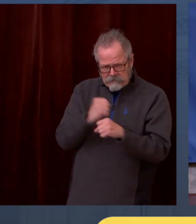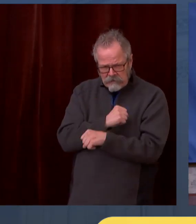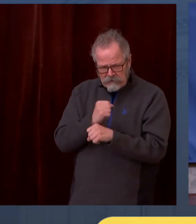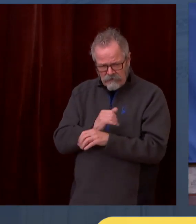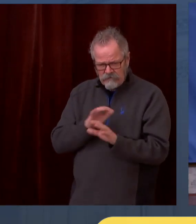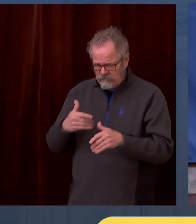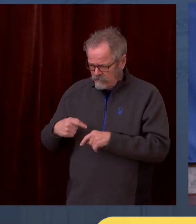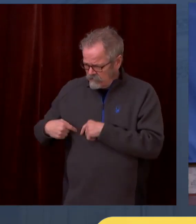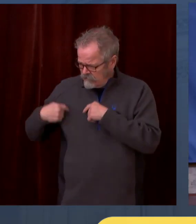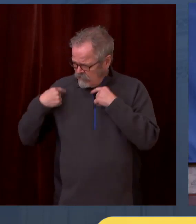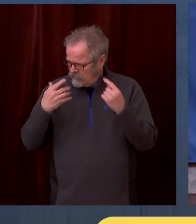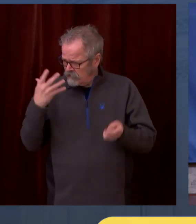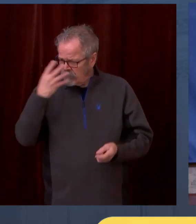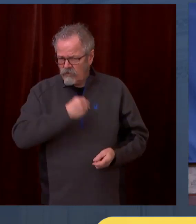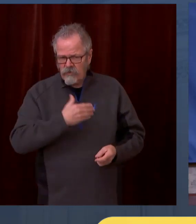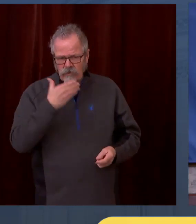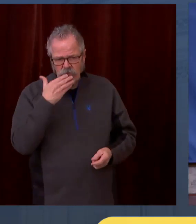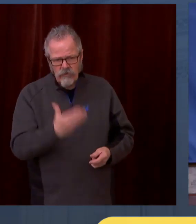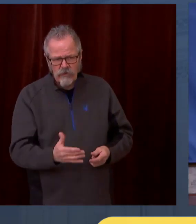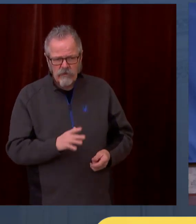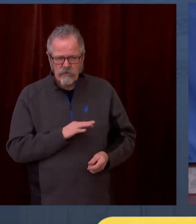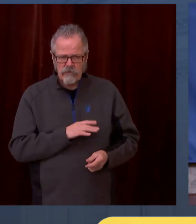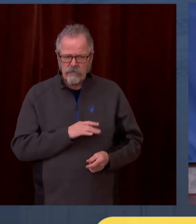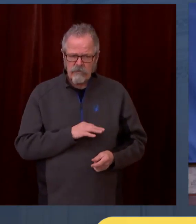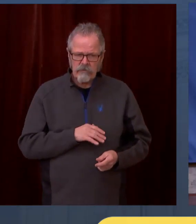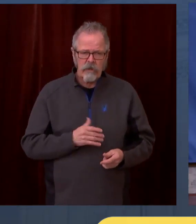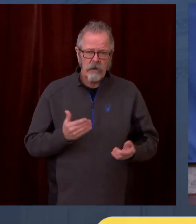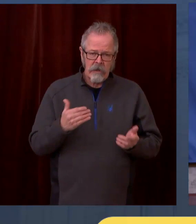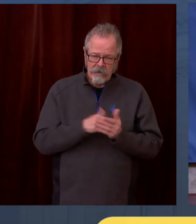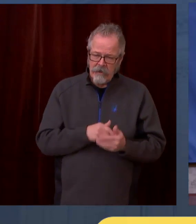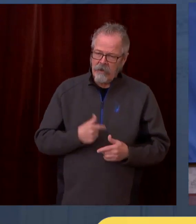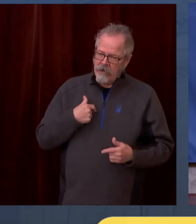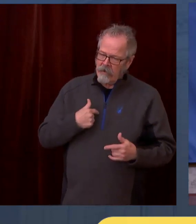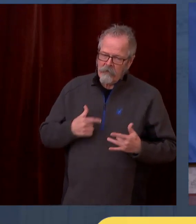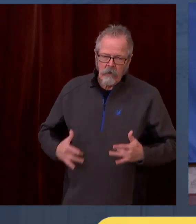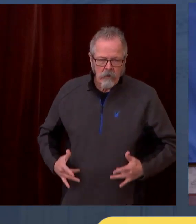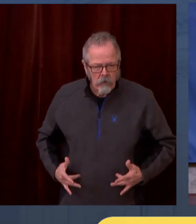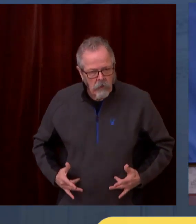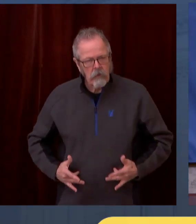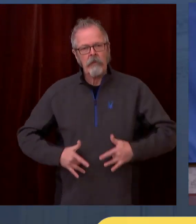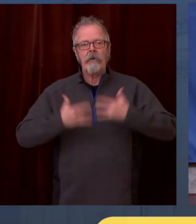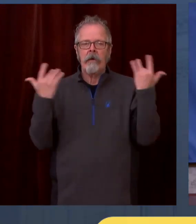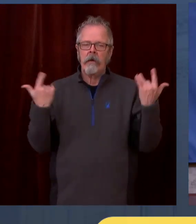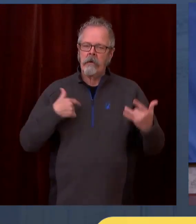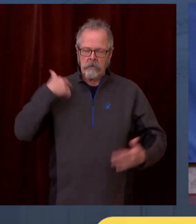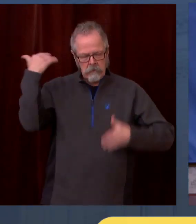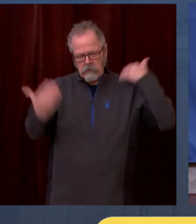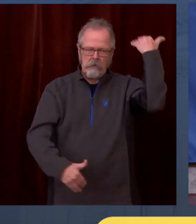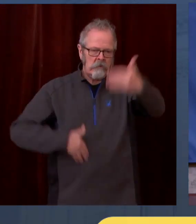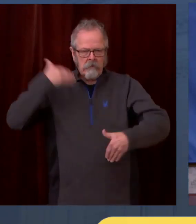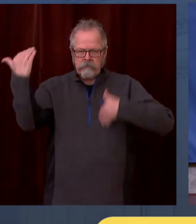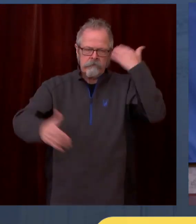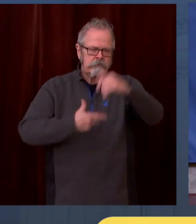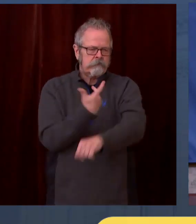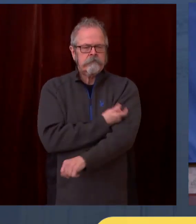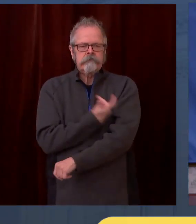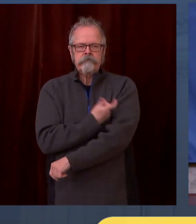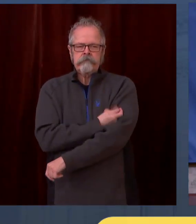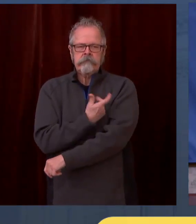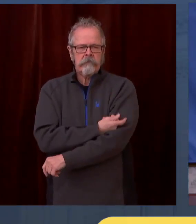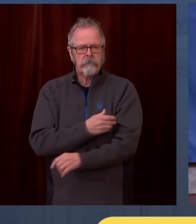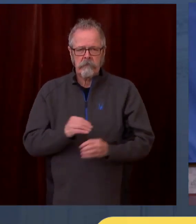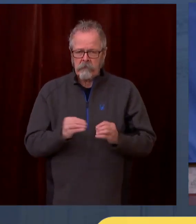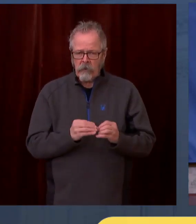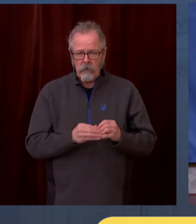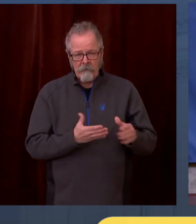through these tranches at the pace we are. Again, I want to reiterate, this is much faster than we thought we were being able to get this